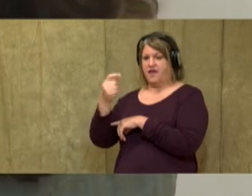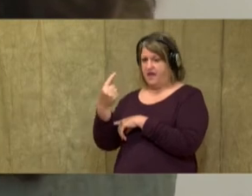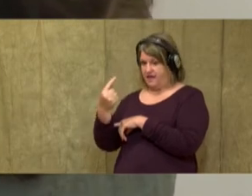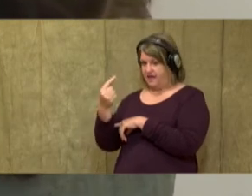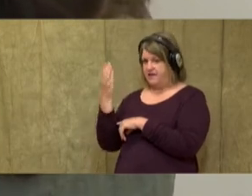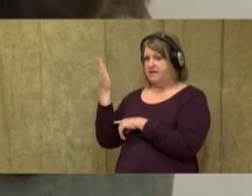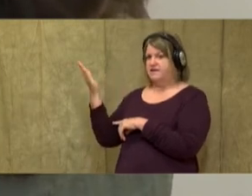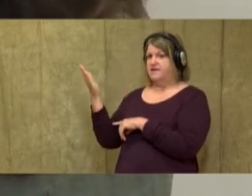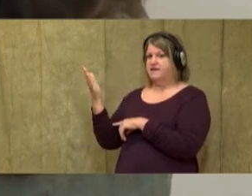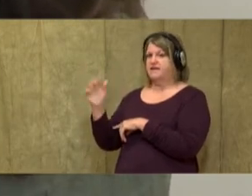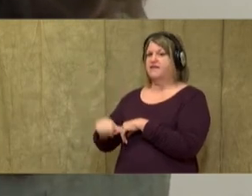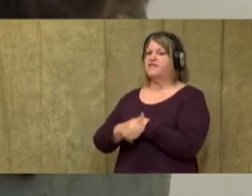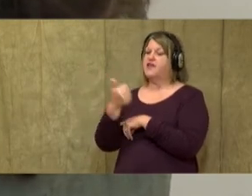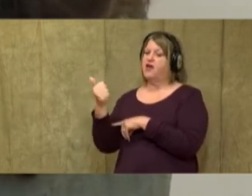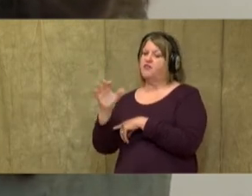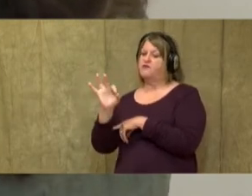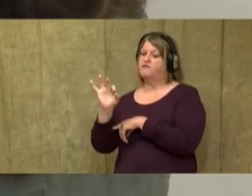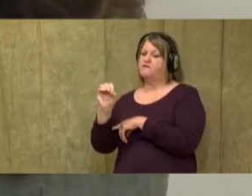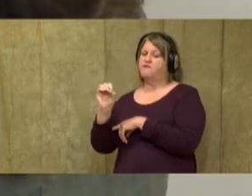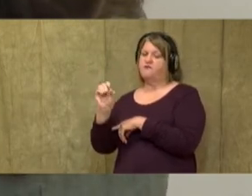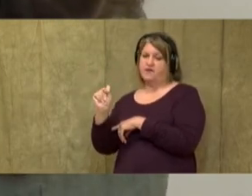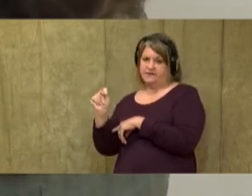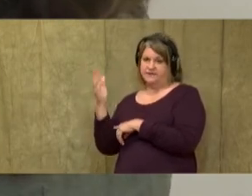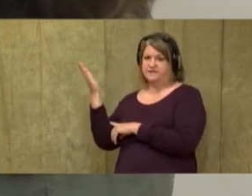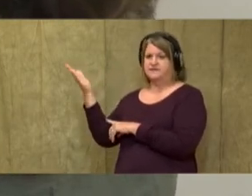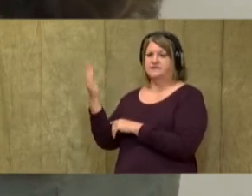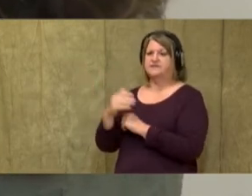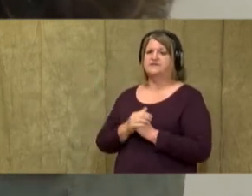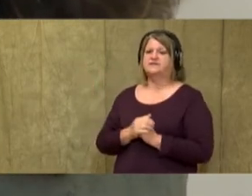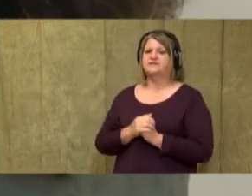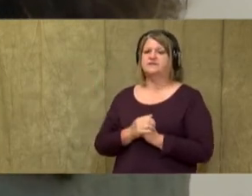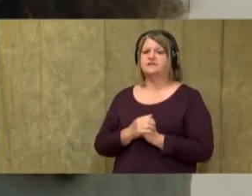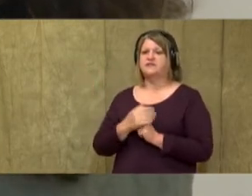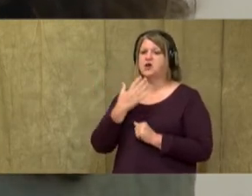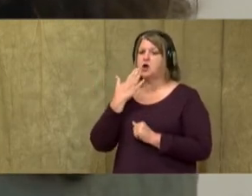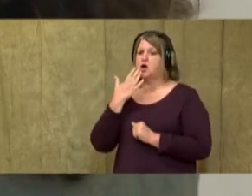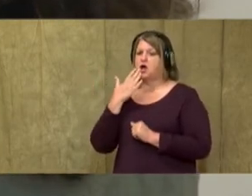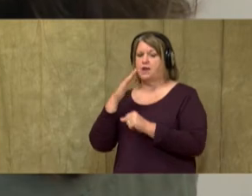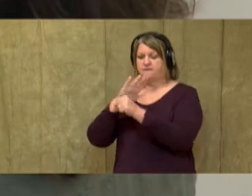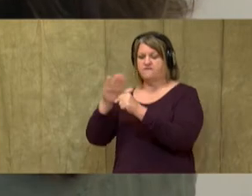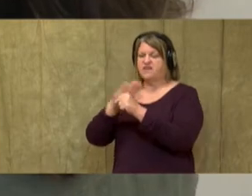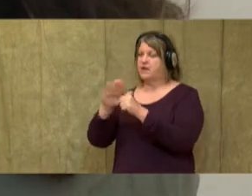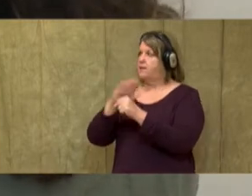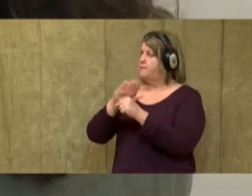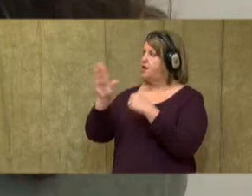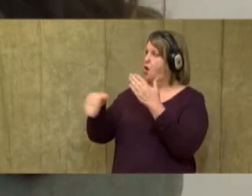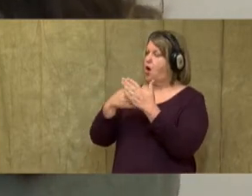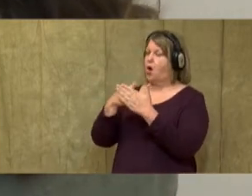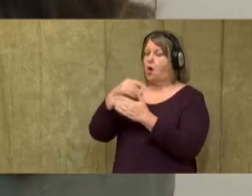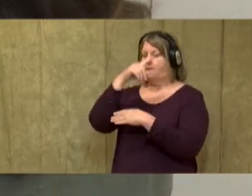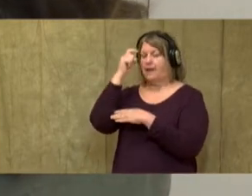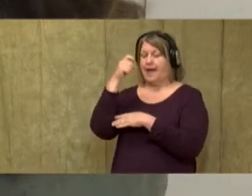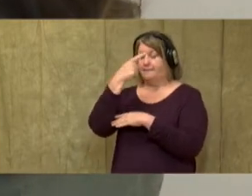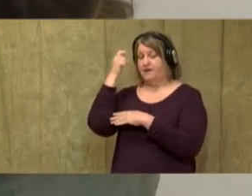And here's the little foot. All right. And color all those parts in black because this is a shadow.